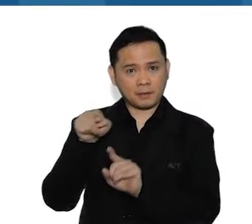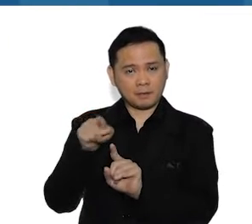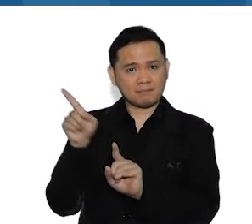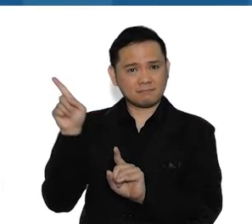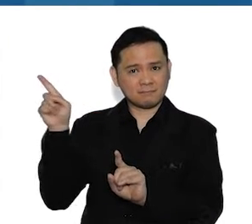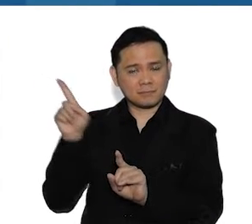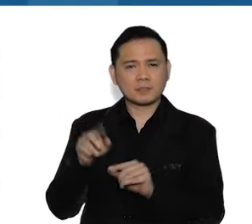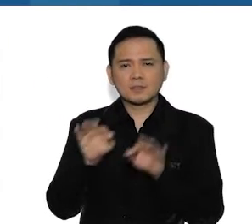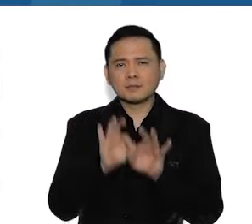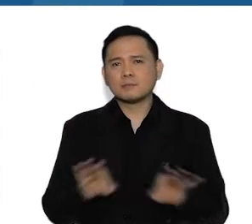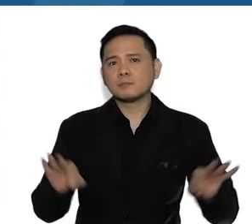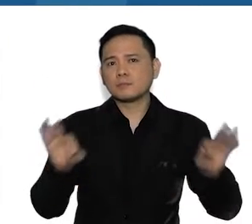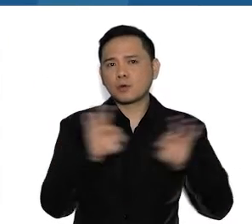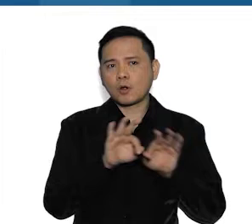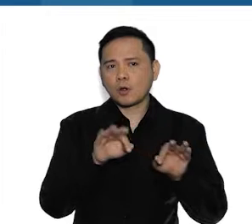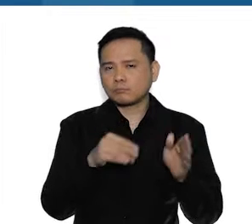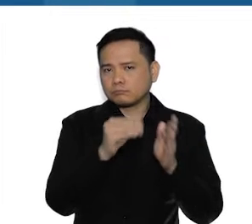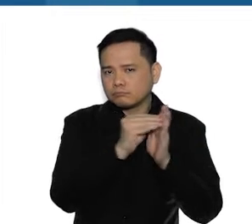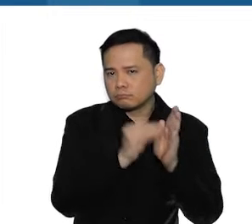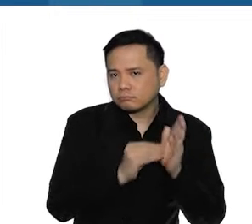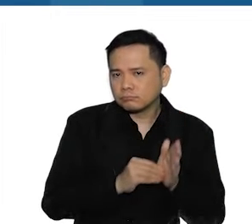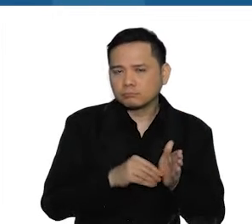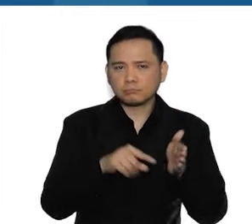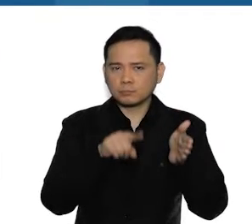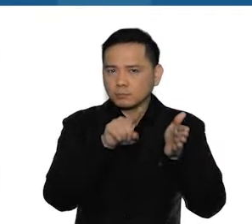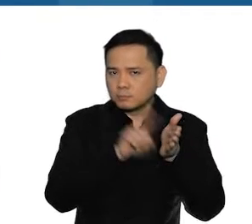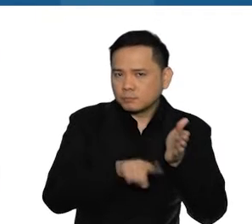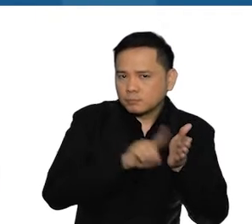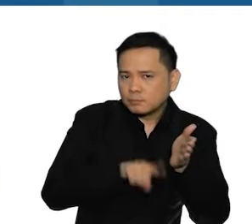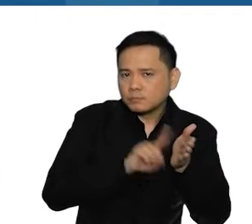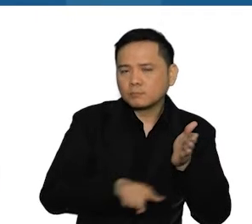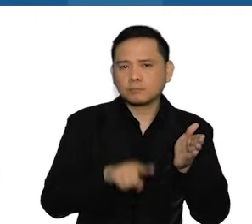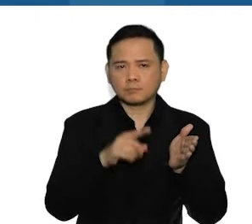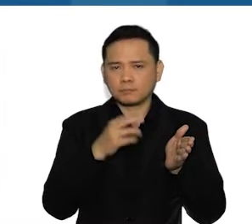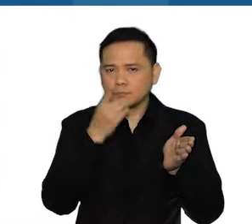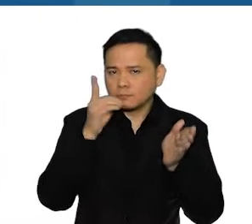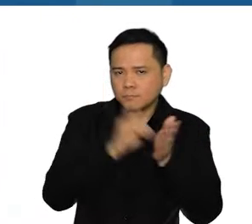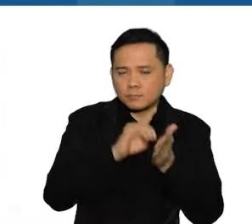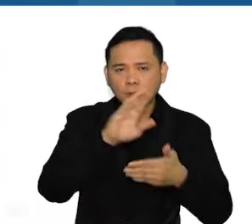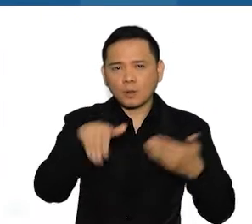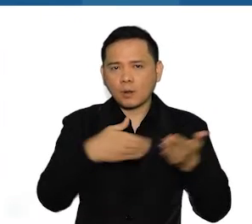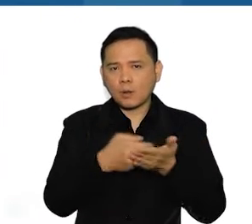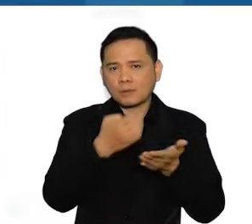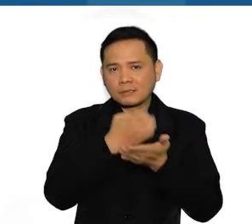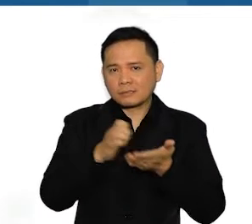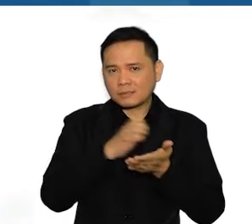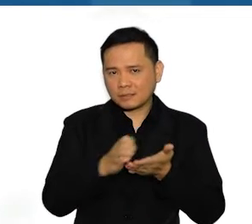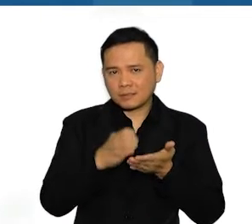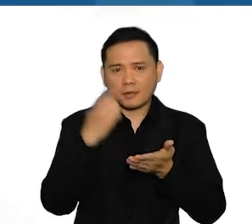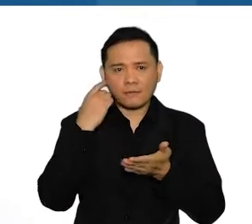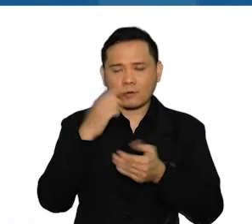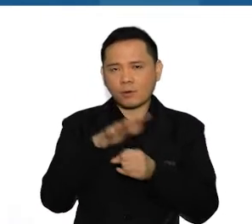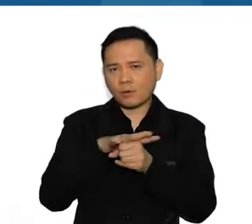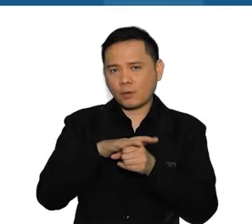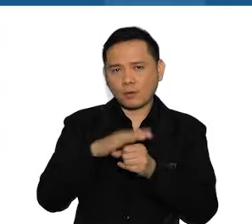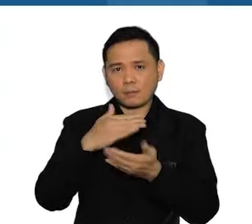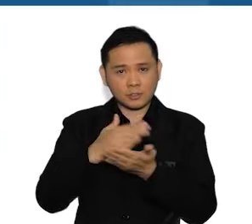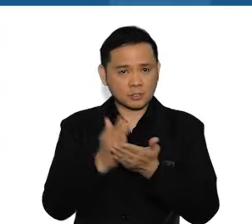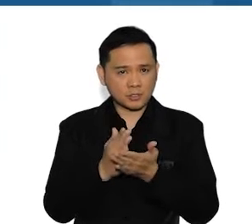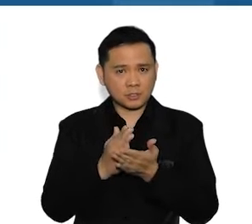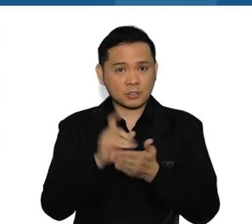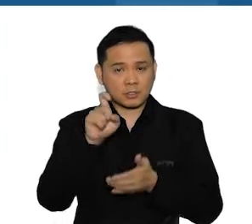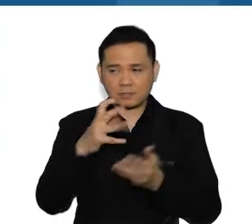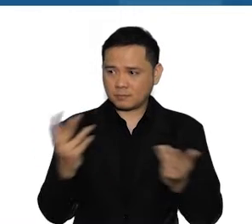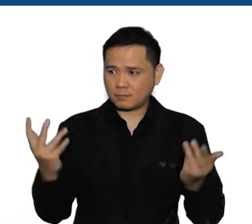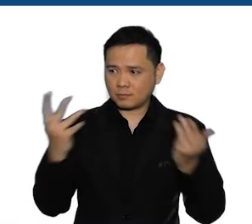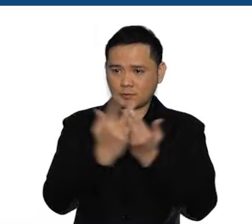it is essential that you take stock, track, and report these climate expenditures and PPAs in the